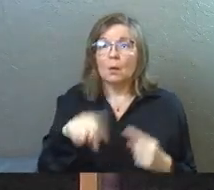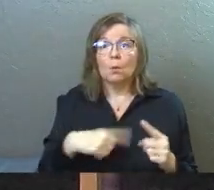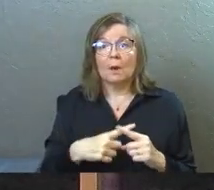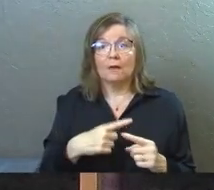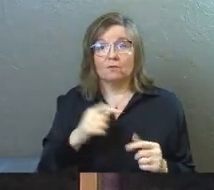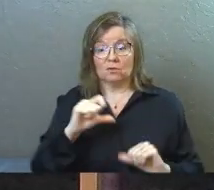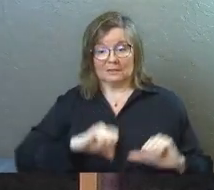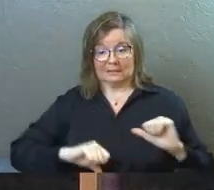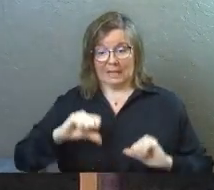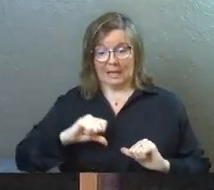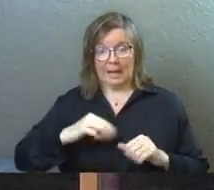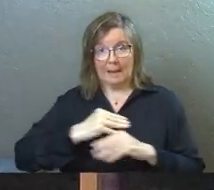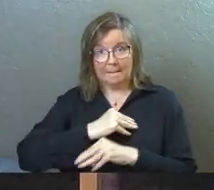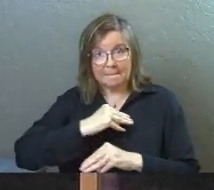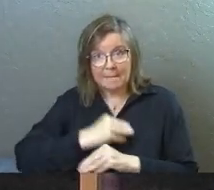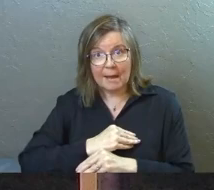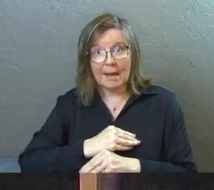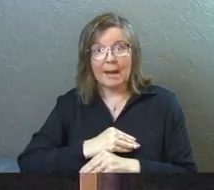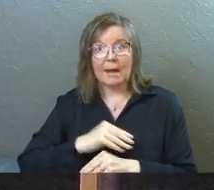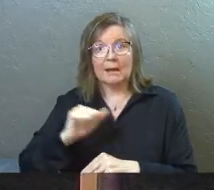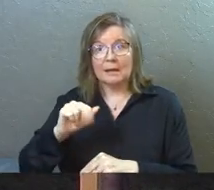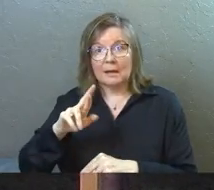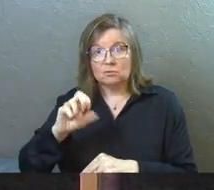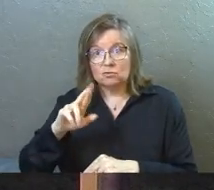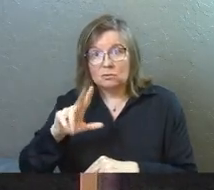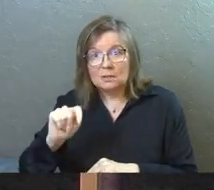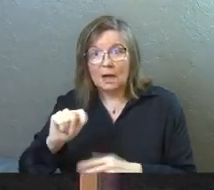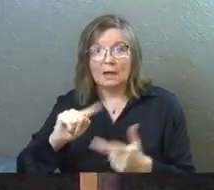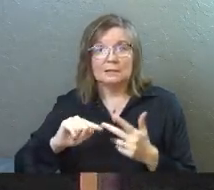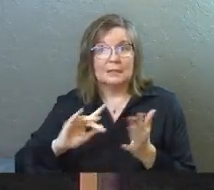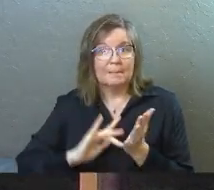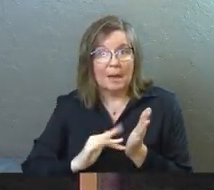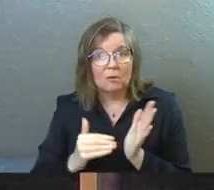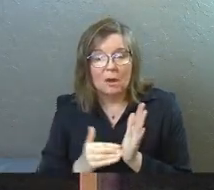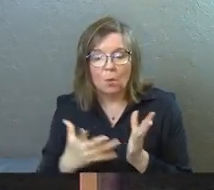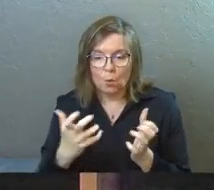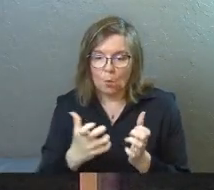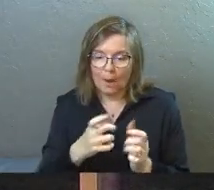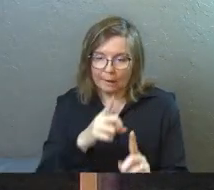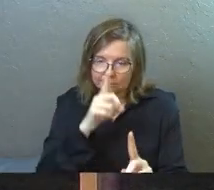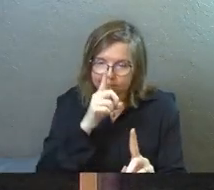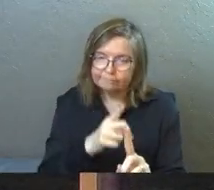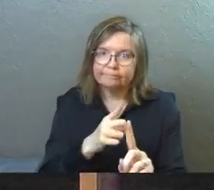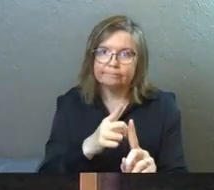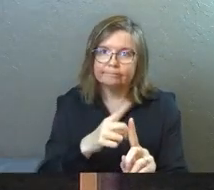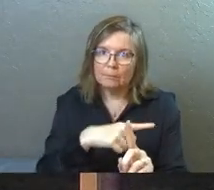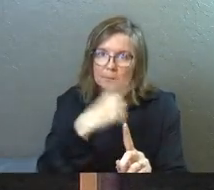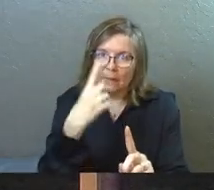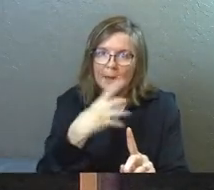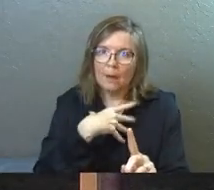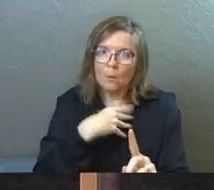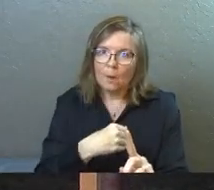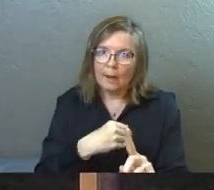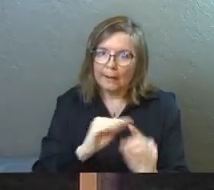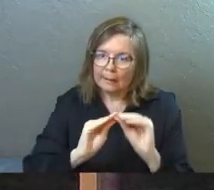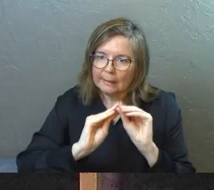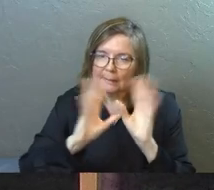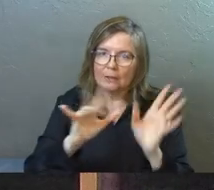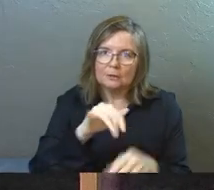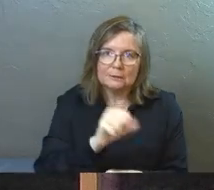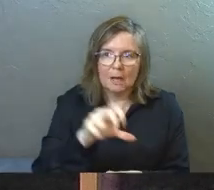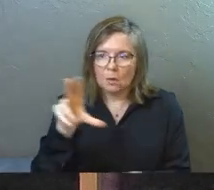when it comes to scientists and mathematicians and astronauts and medical doctors, we want absolute intolerance.